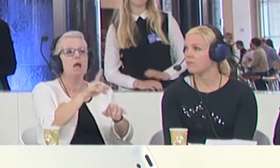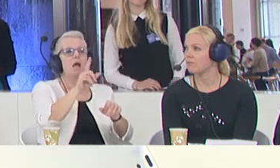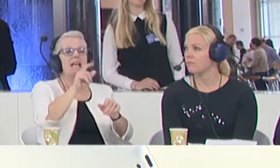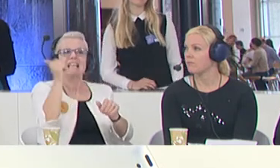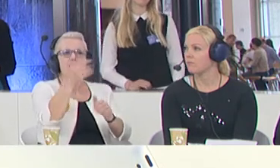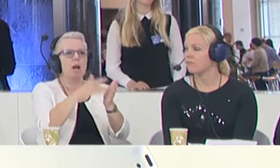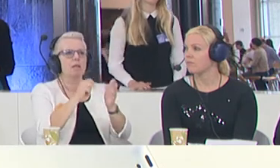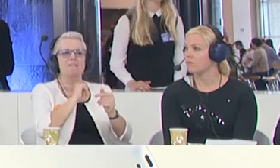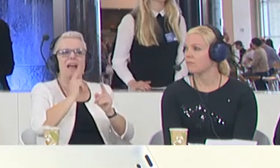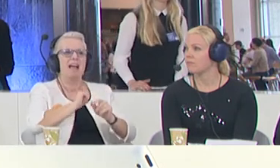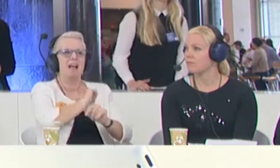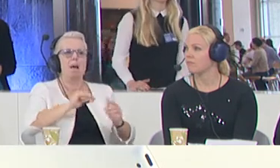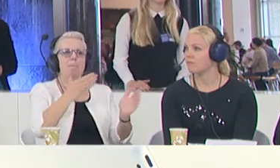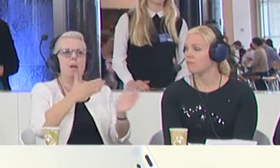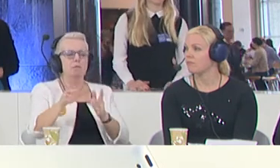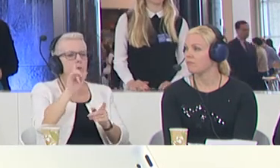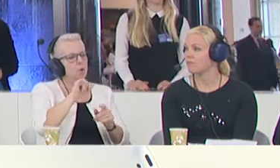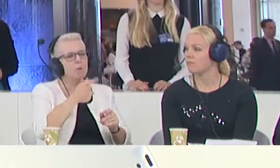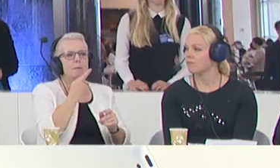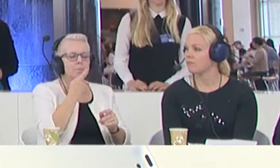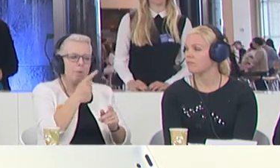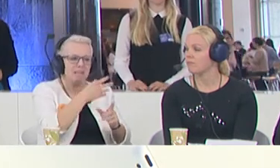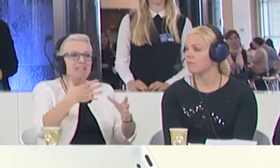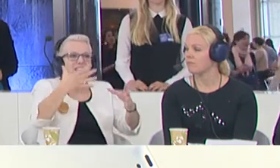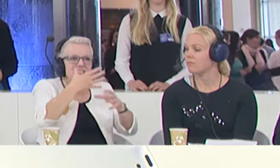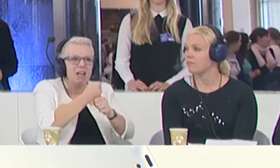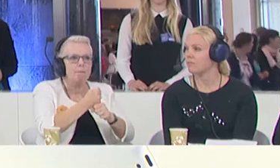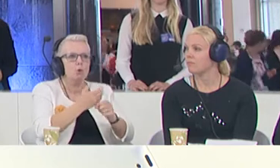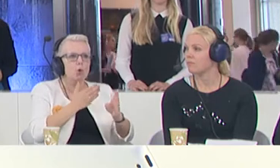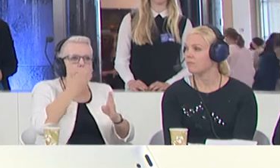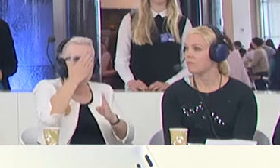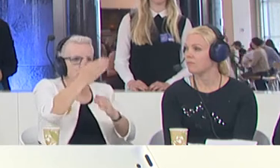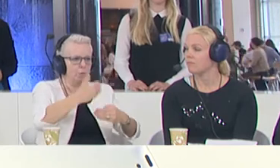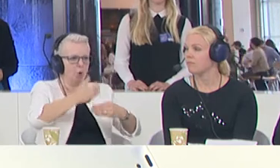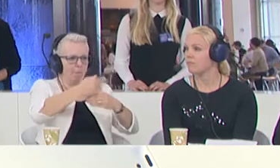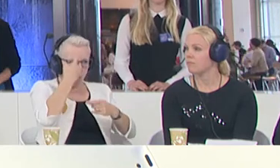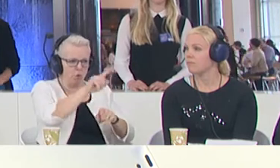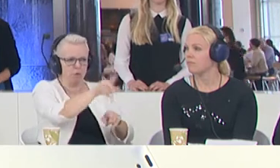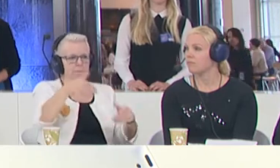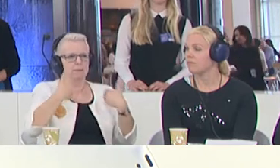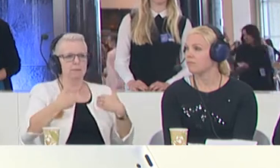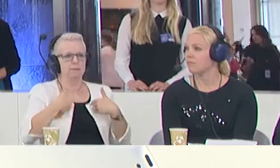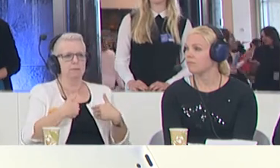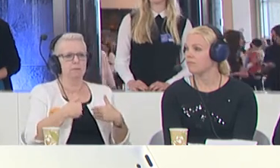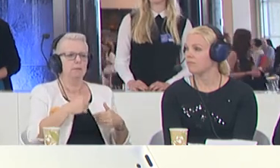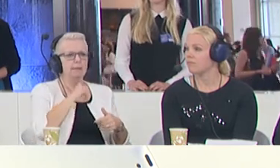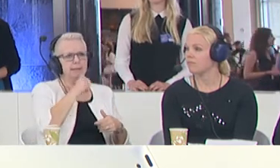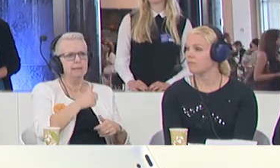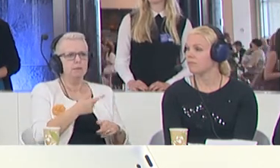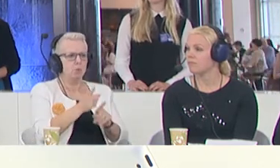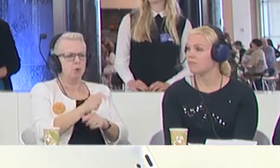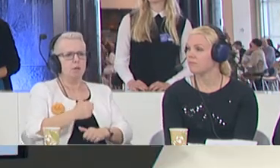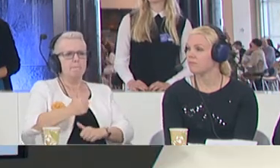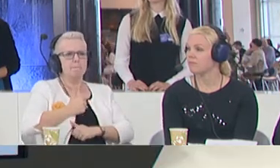I think if we put as much resources into building a future together, together in Europe, as we put into militarization, into